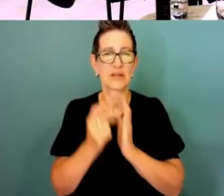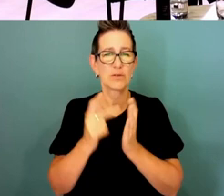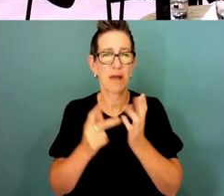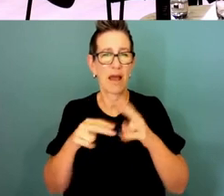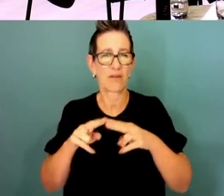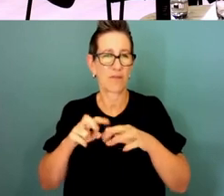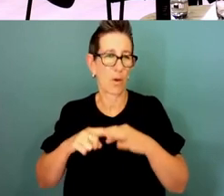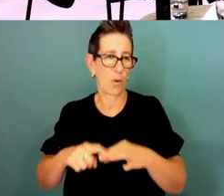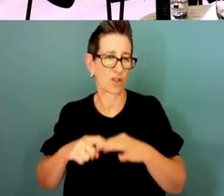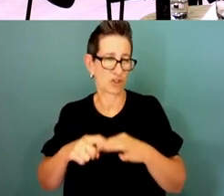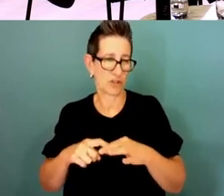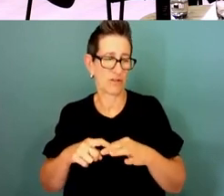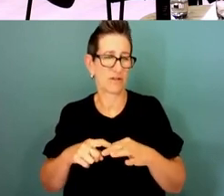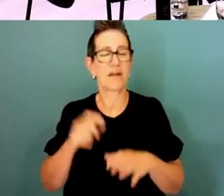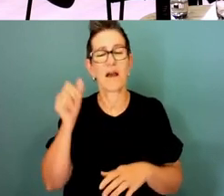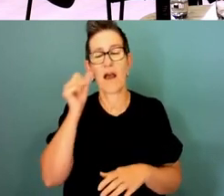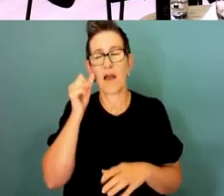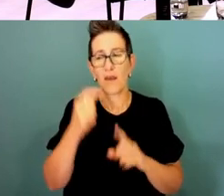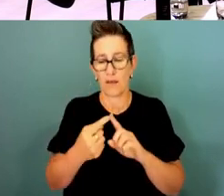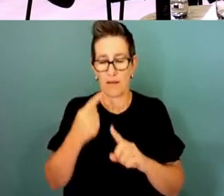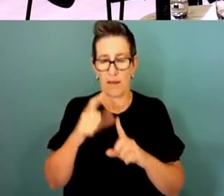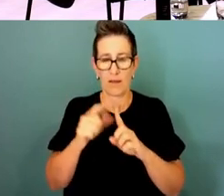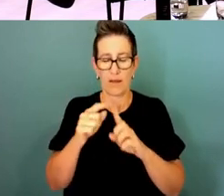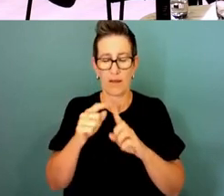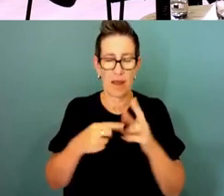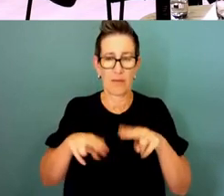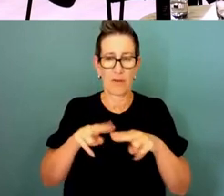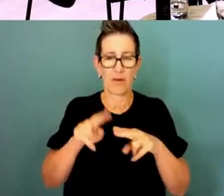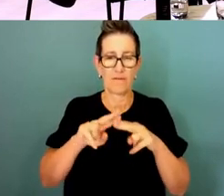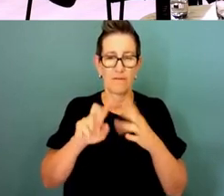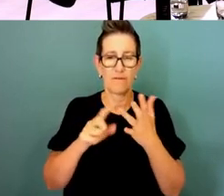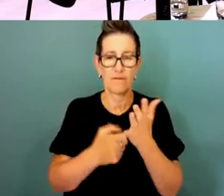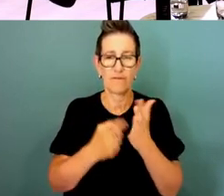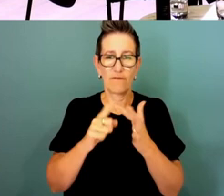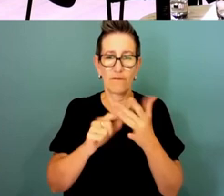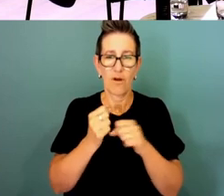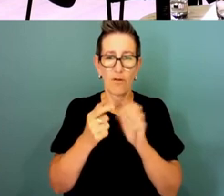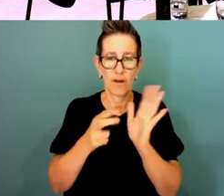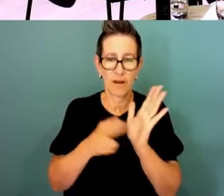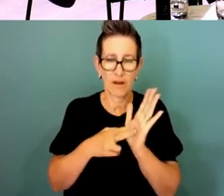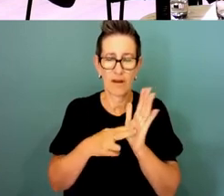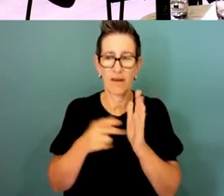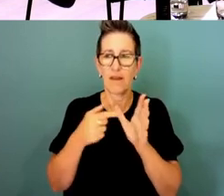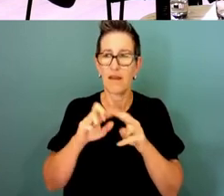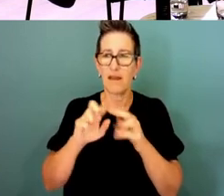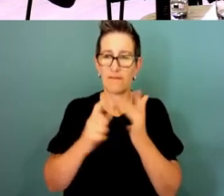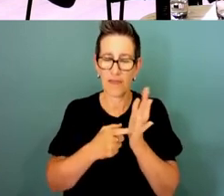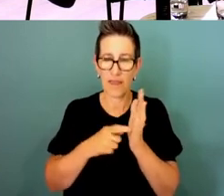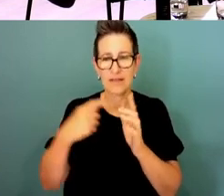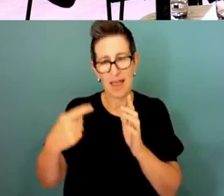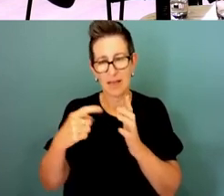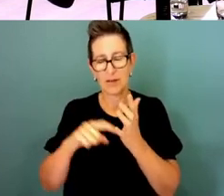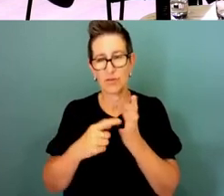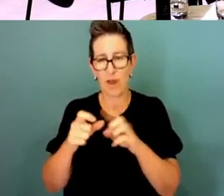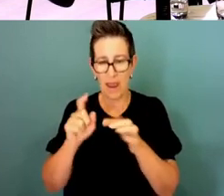and I know from the Department of Foreign Affairs and Trade we've been doing a bit of thinking about capability over the next 10 years and having a